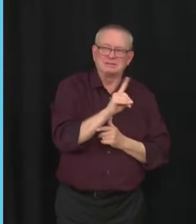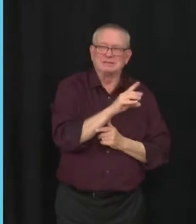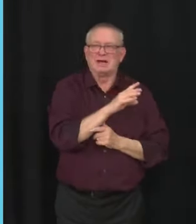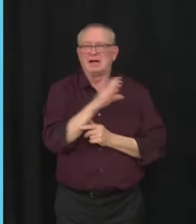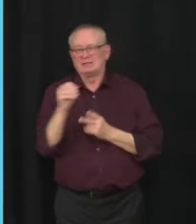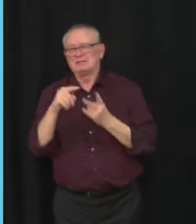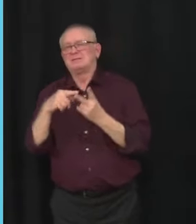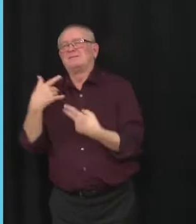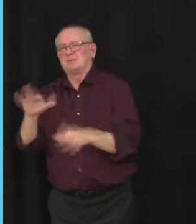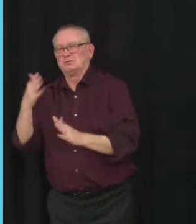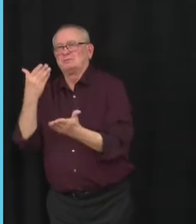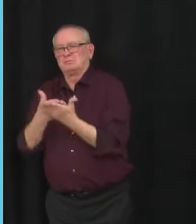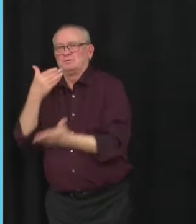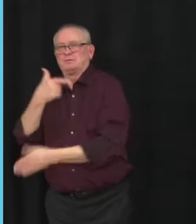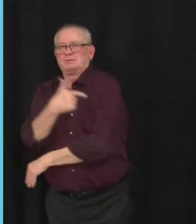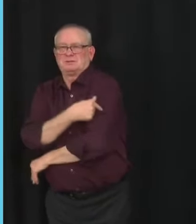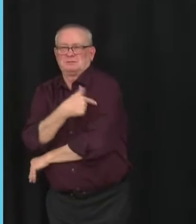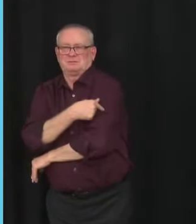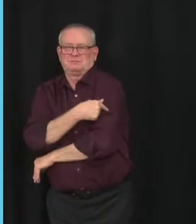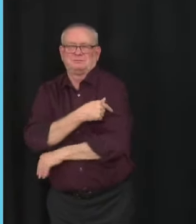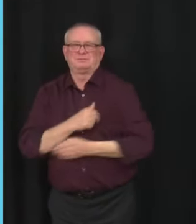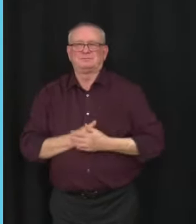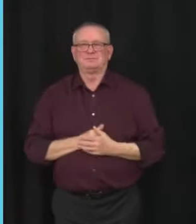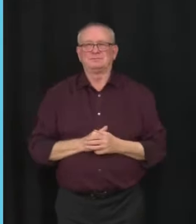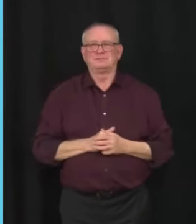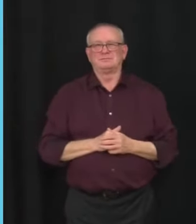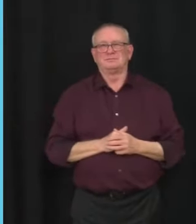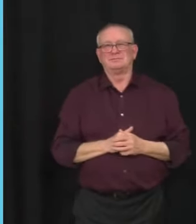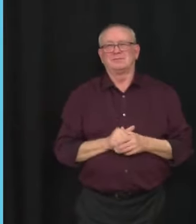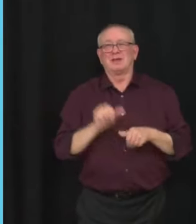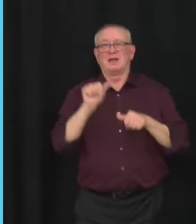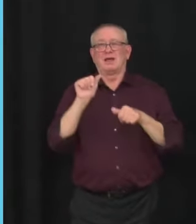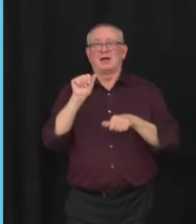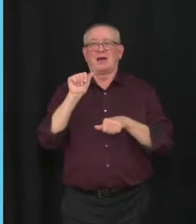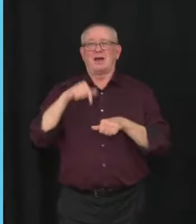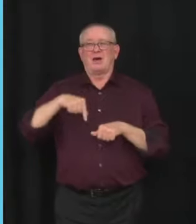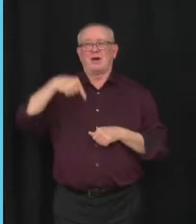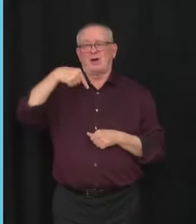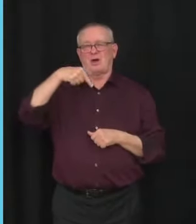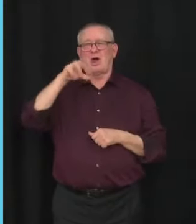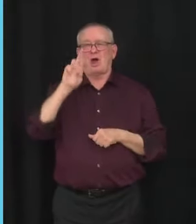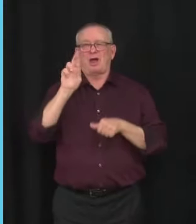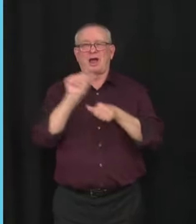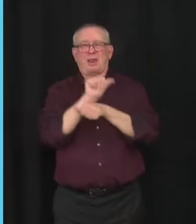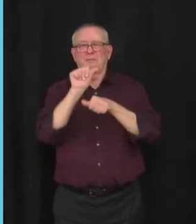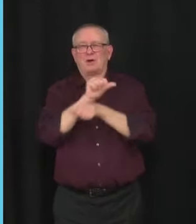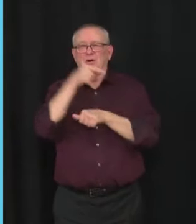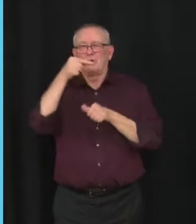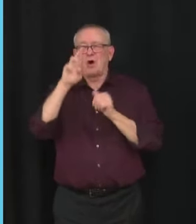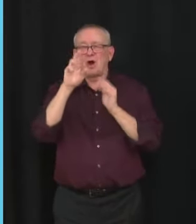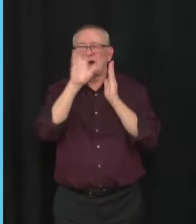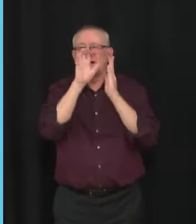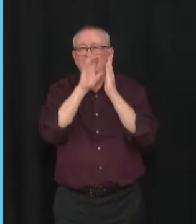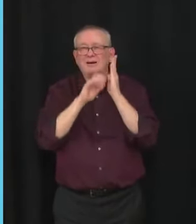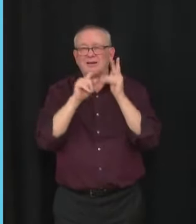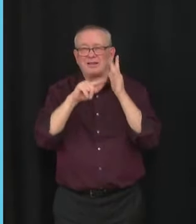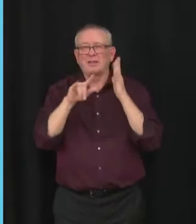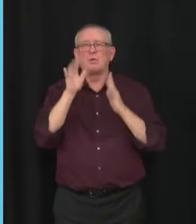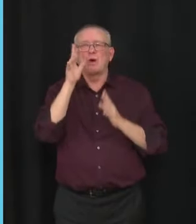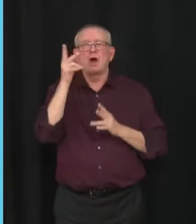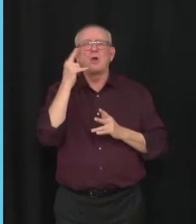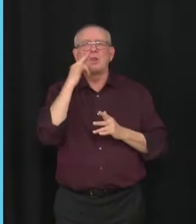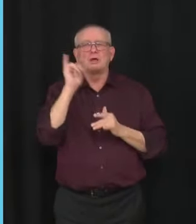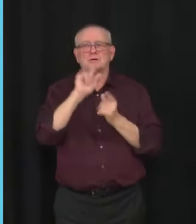vaccine record will be updated tomorrow, November 24th, to meet the recommended Canadian standard for domestic